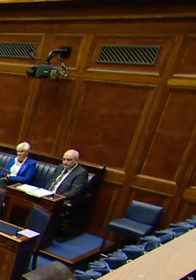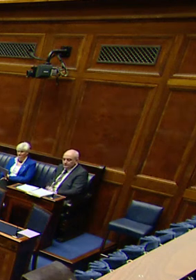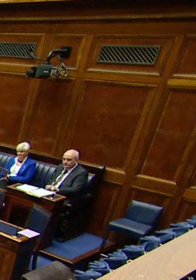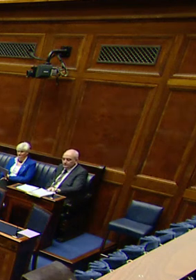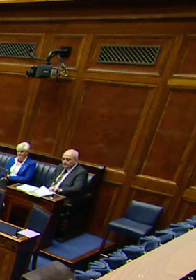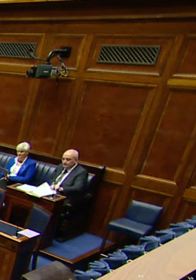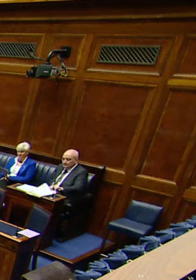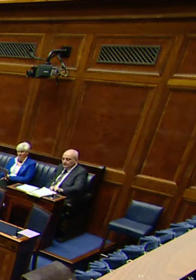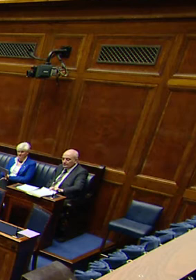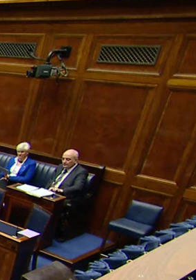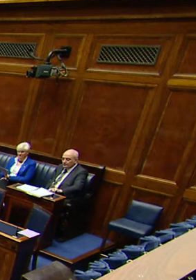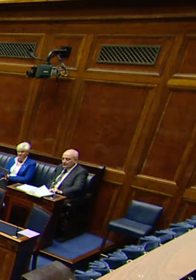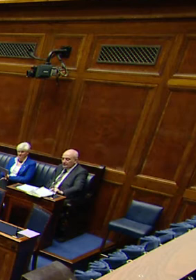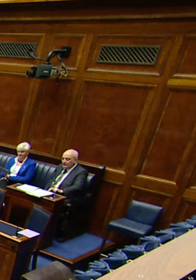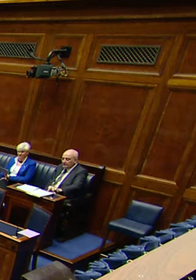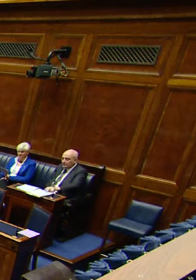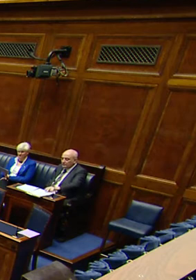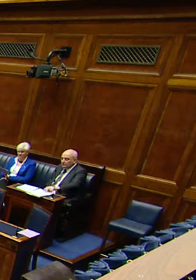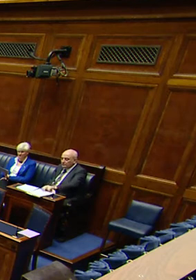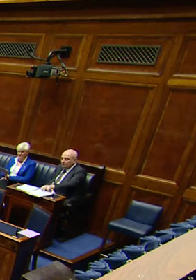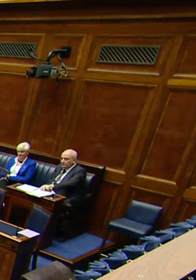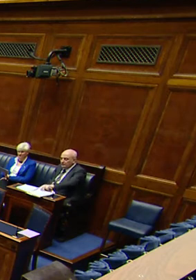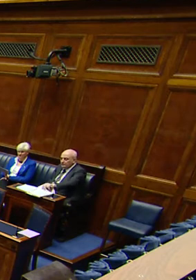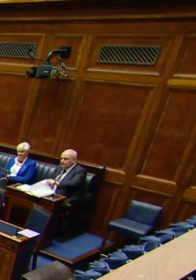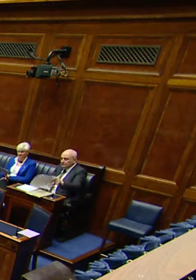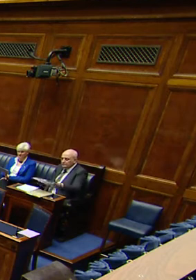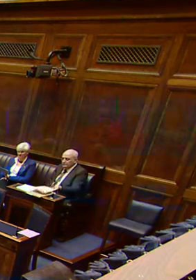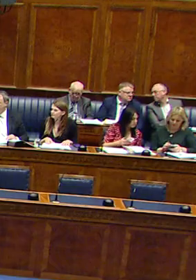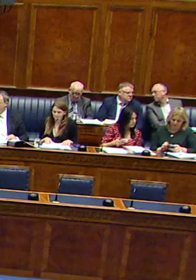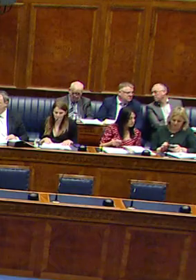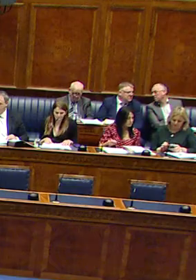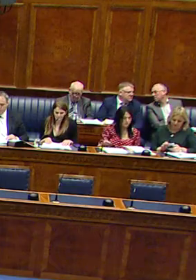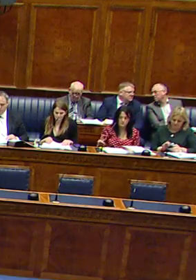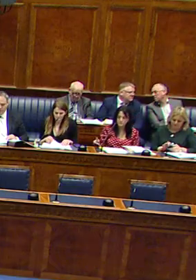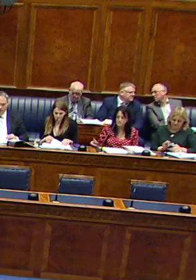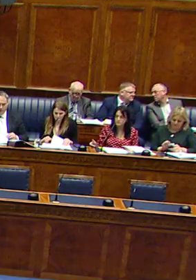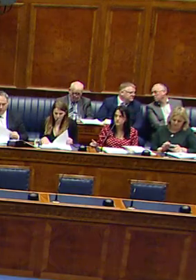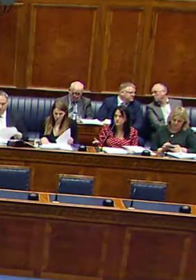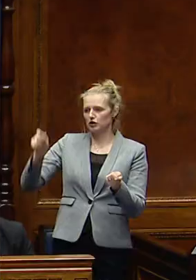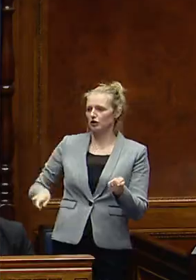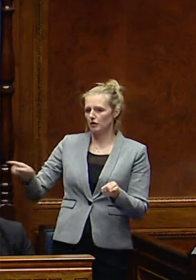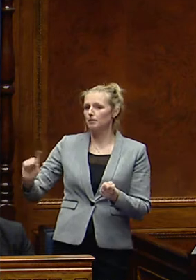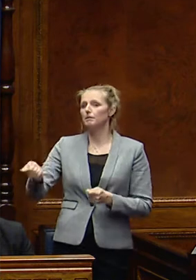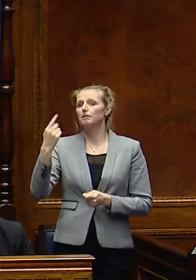please take your seats. We move on to a question to the Minister for Communities. I call on Doug Beatty.